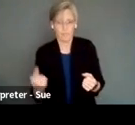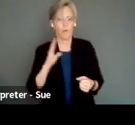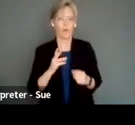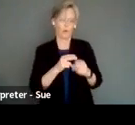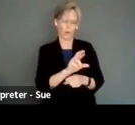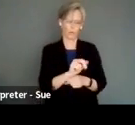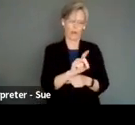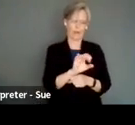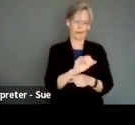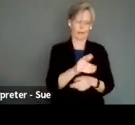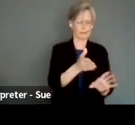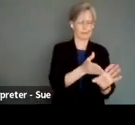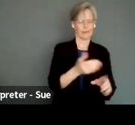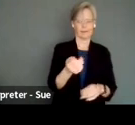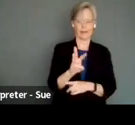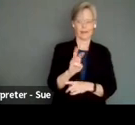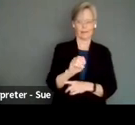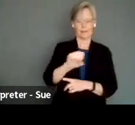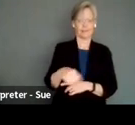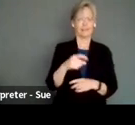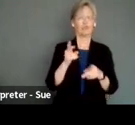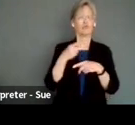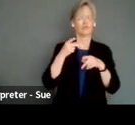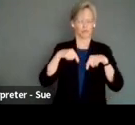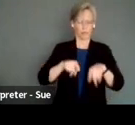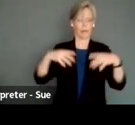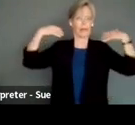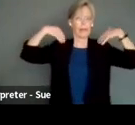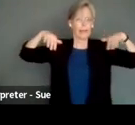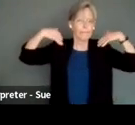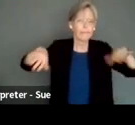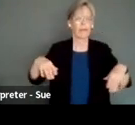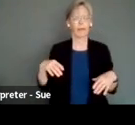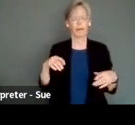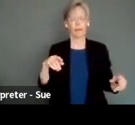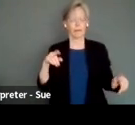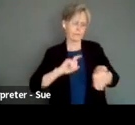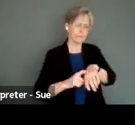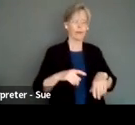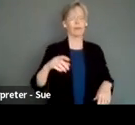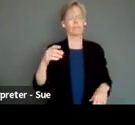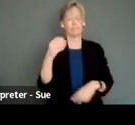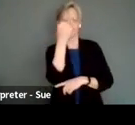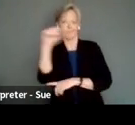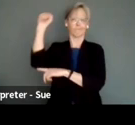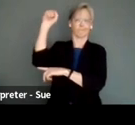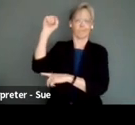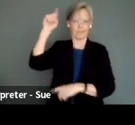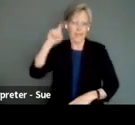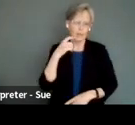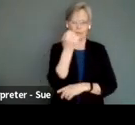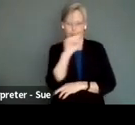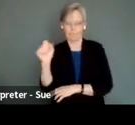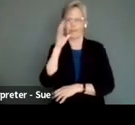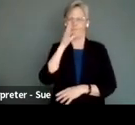was in the sixties during the counter-cultural hippies revolution and the sexual revolution and the feminist revolution where it was about women